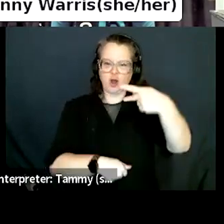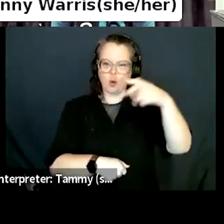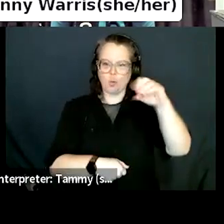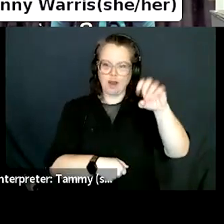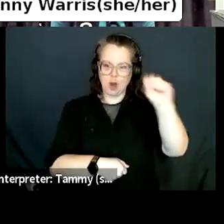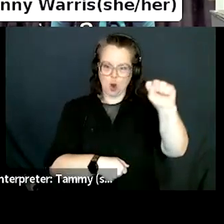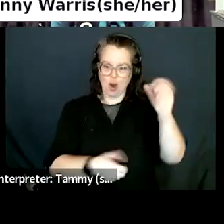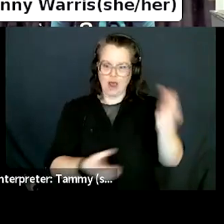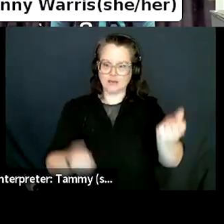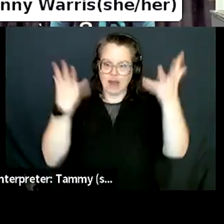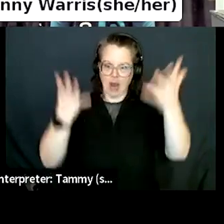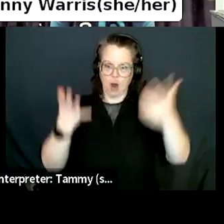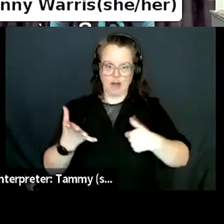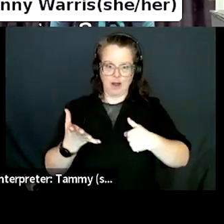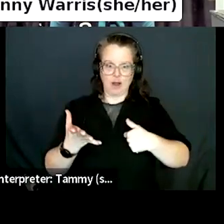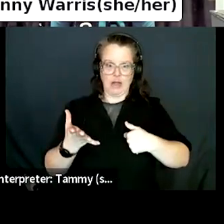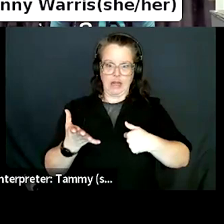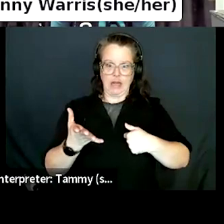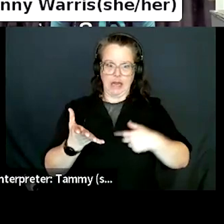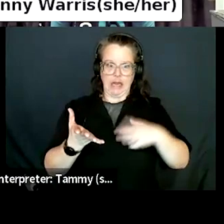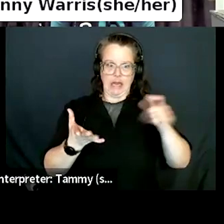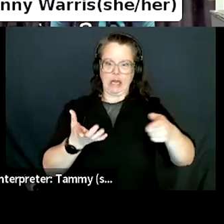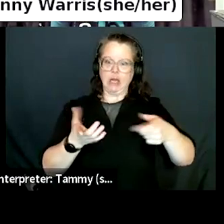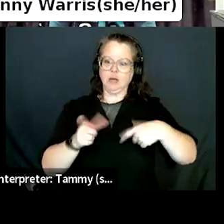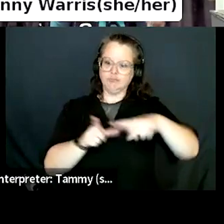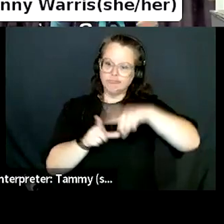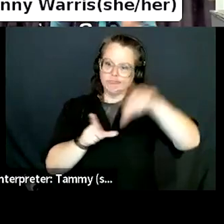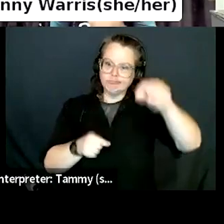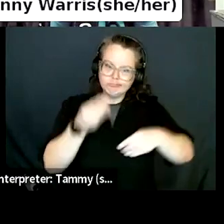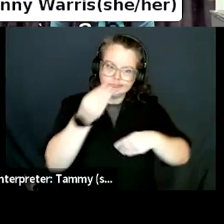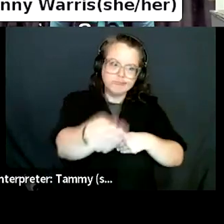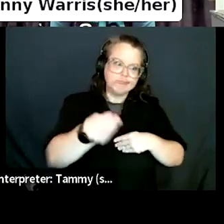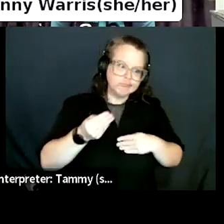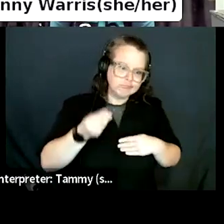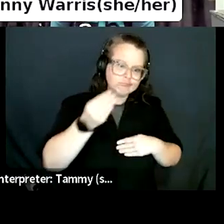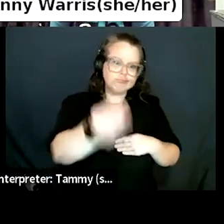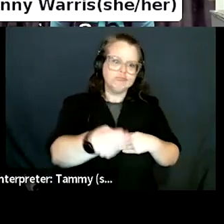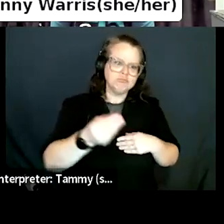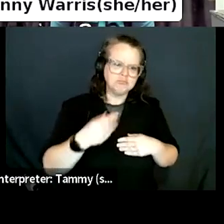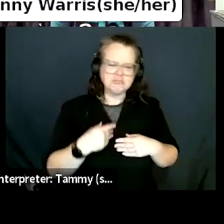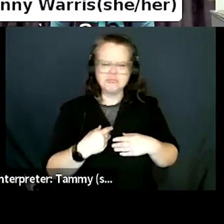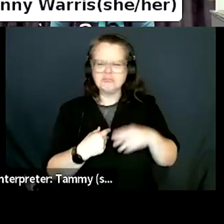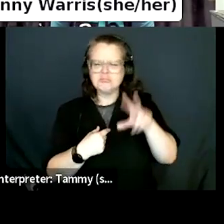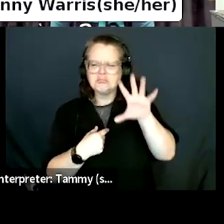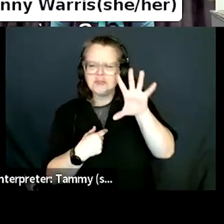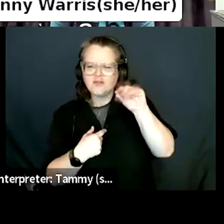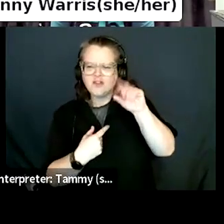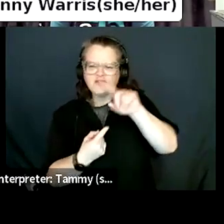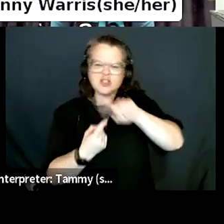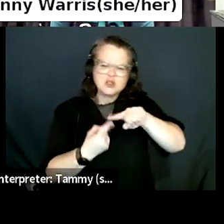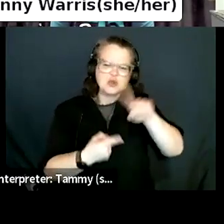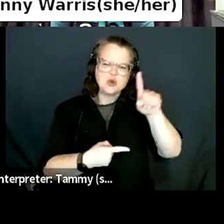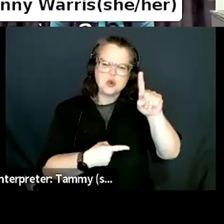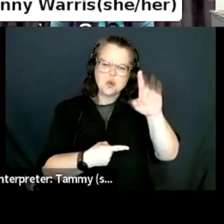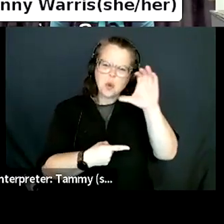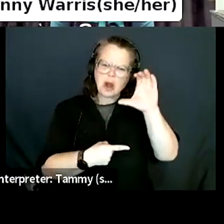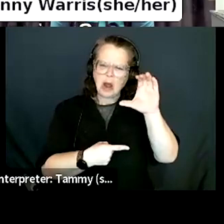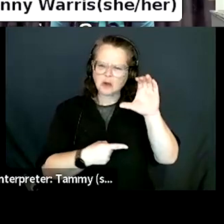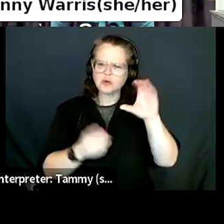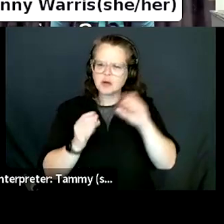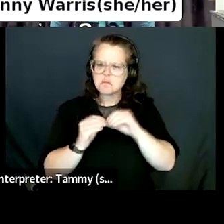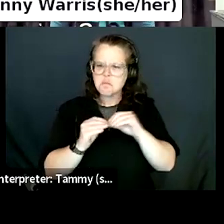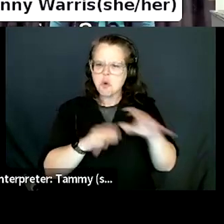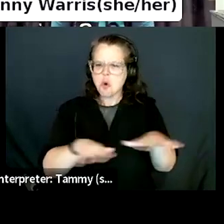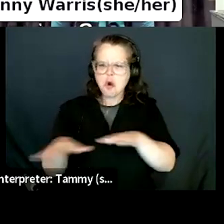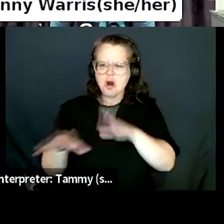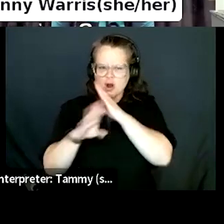50 a day, um, for like regular days. And then on, on big days, jump up to like a